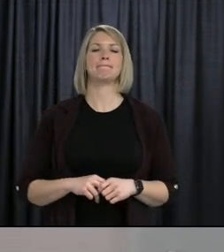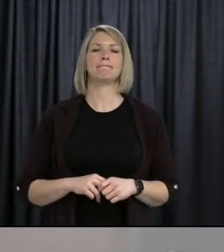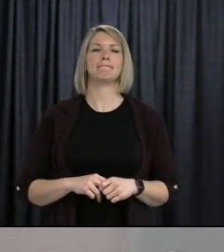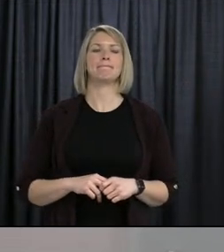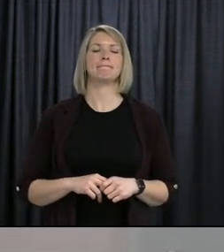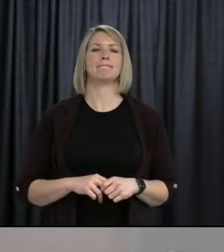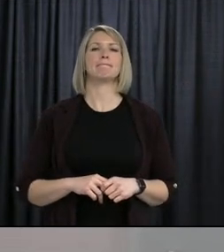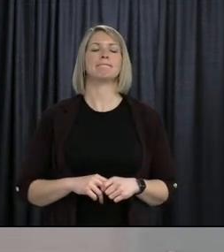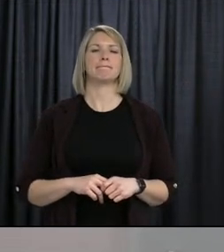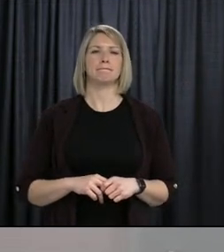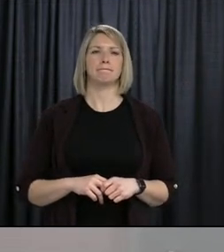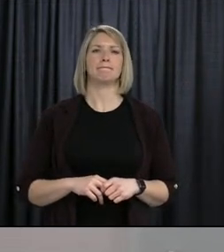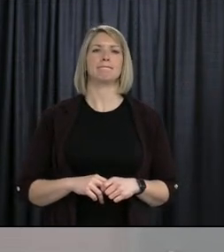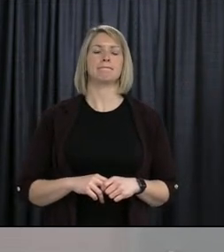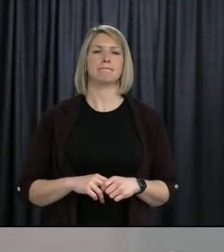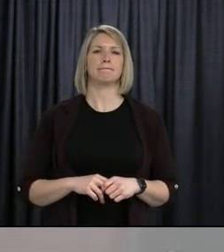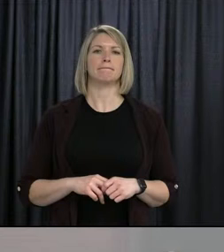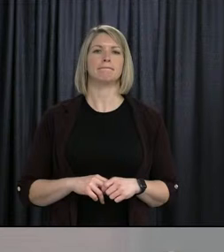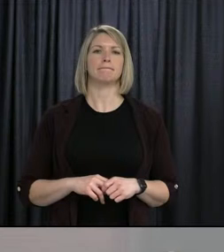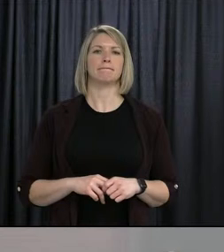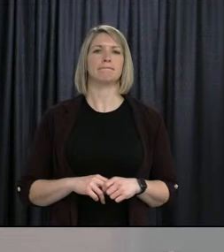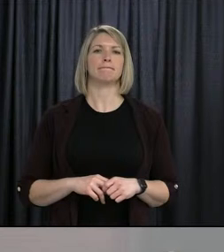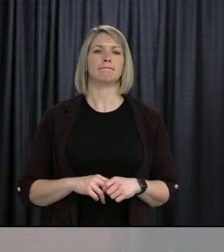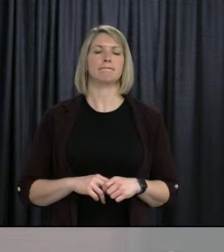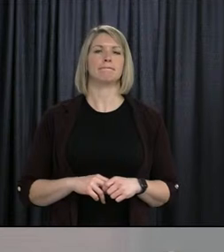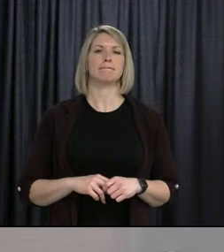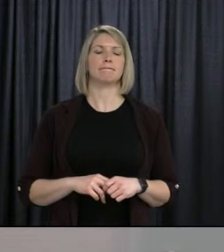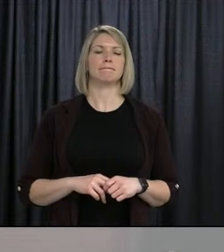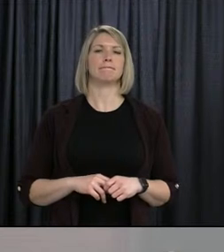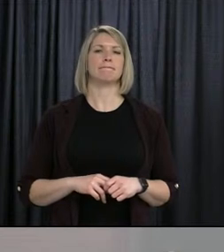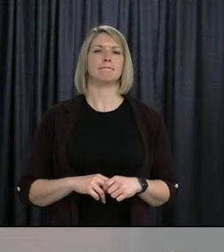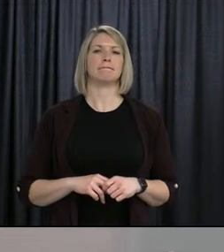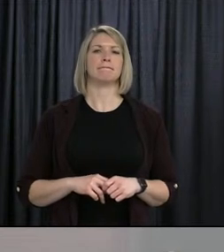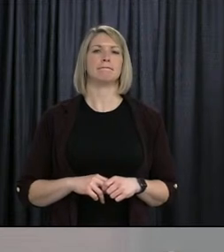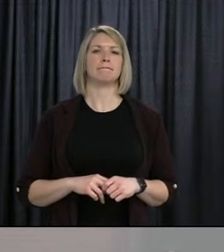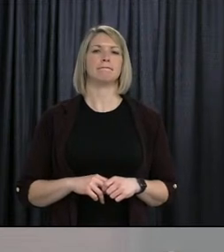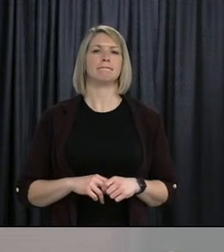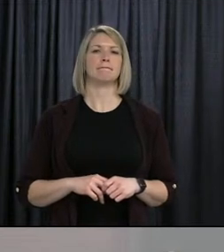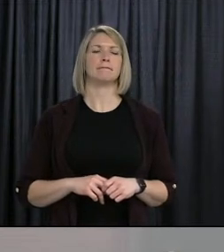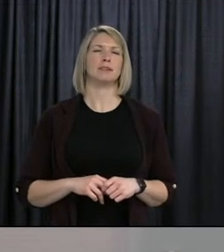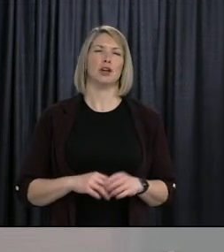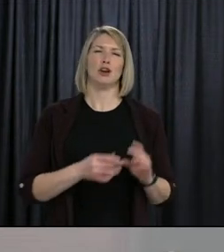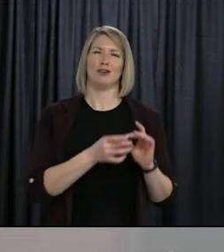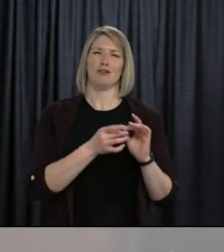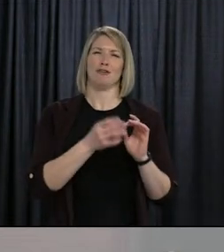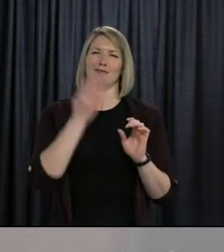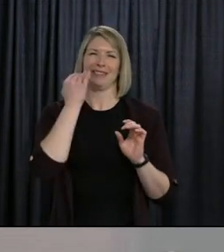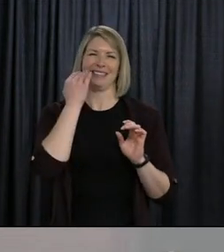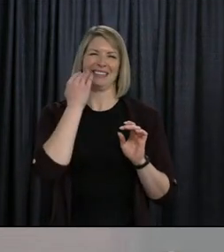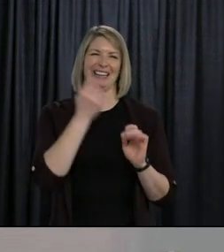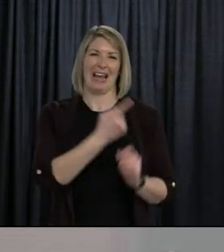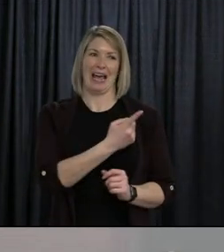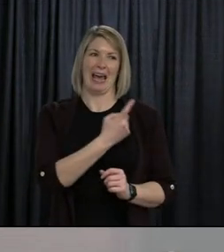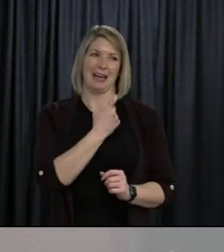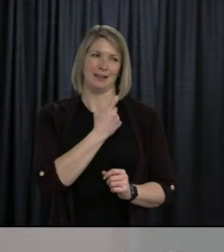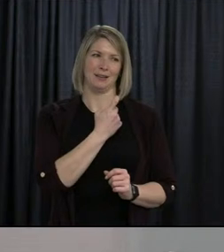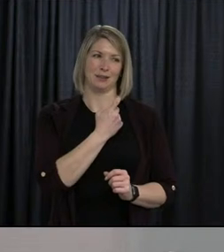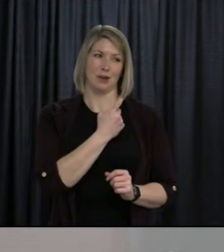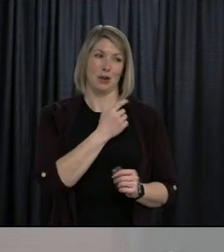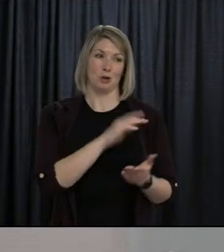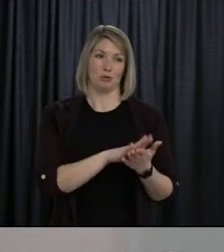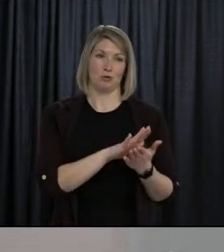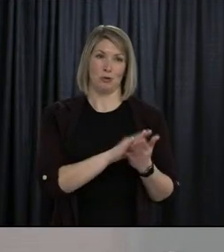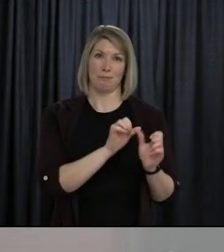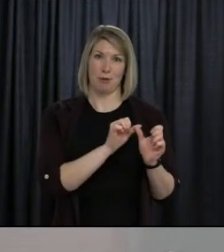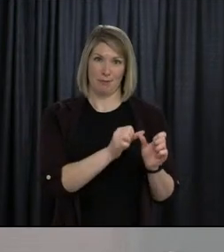Kind of following up a bit on what Jody asked about there. Now, seeing that, I guess, there were lessons learned,